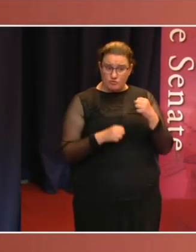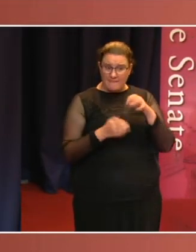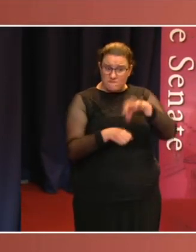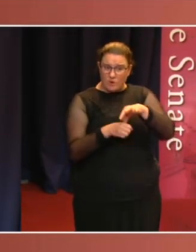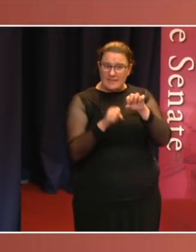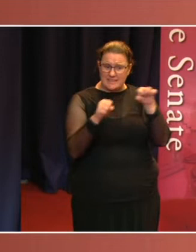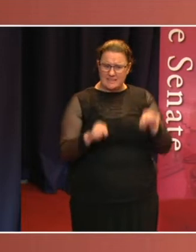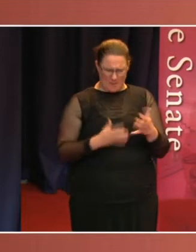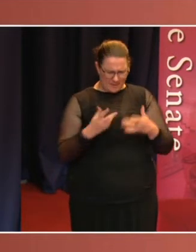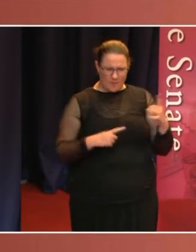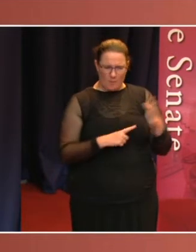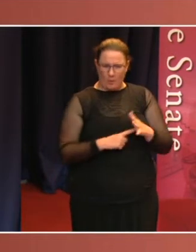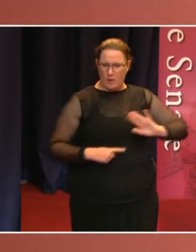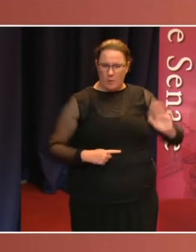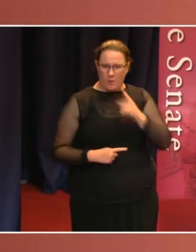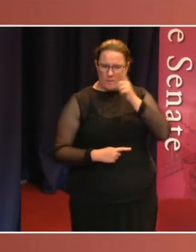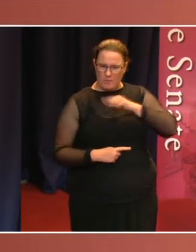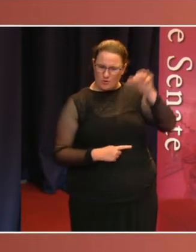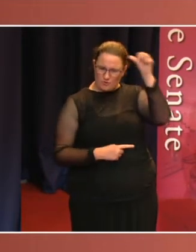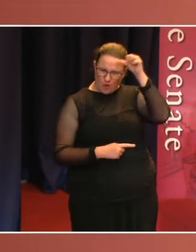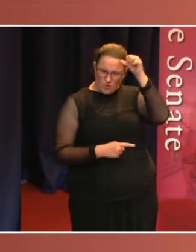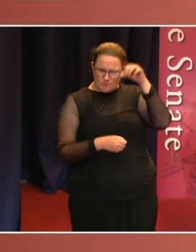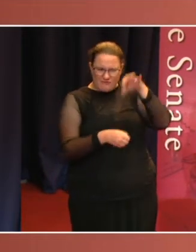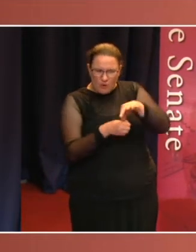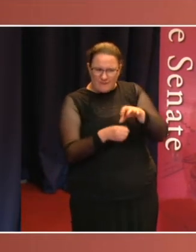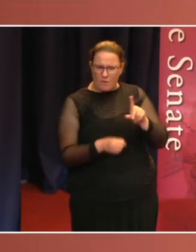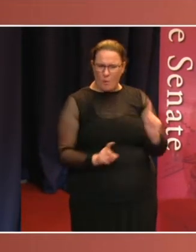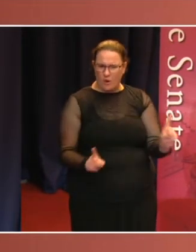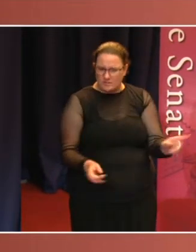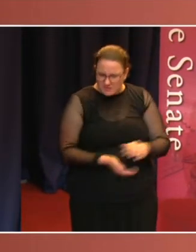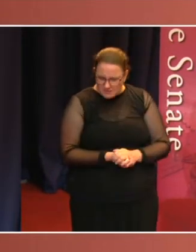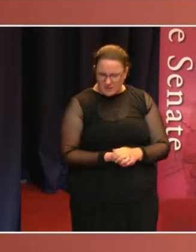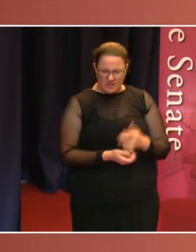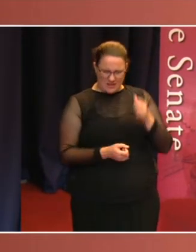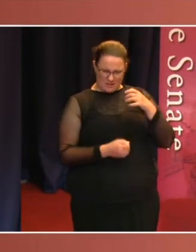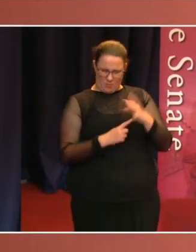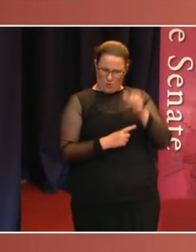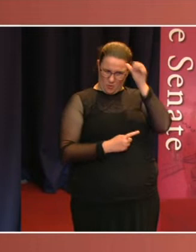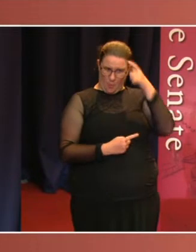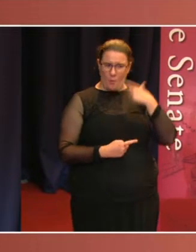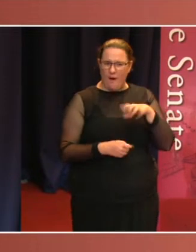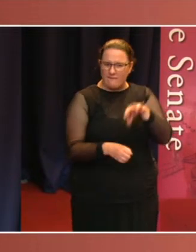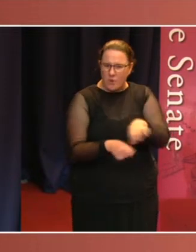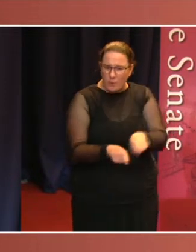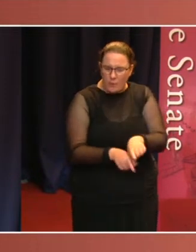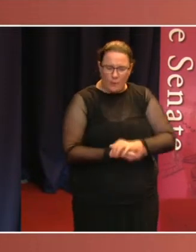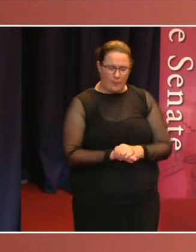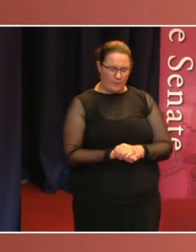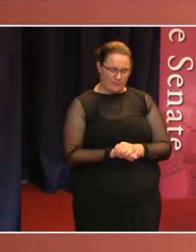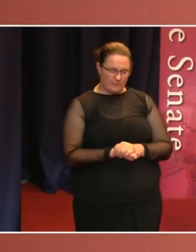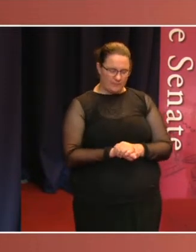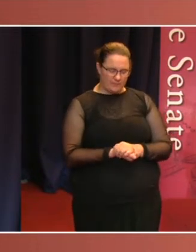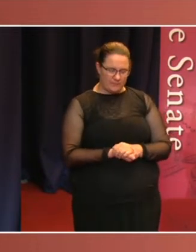that every citizen knows what they are voting for and why. The Senate is a sometimes